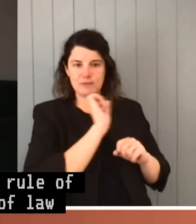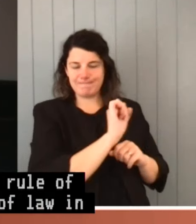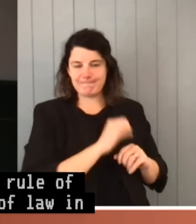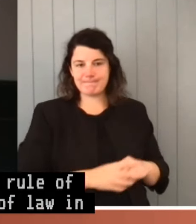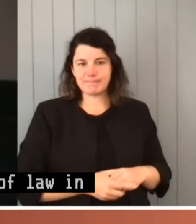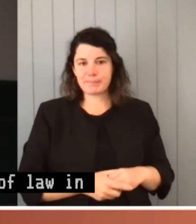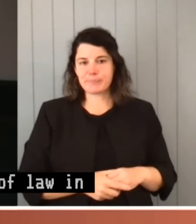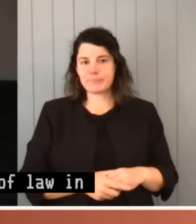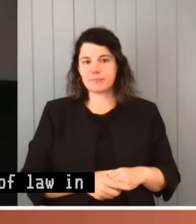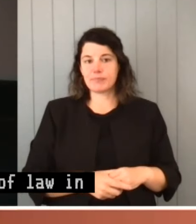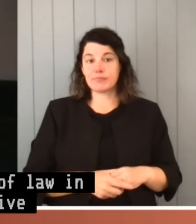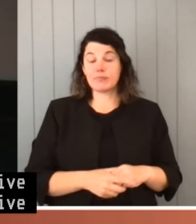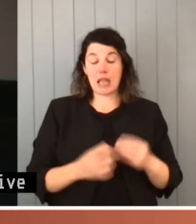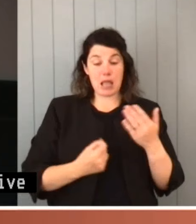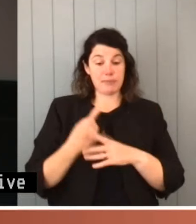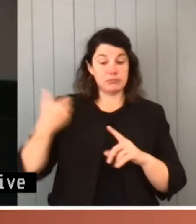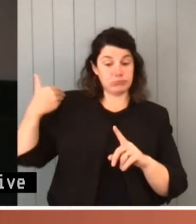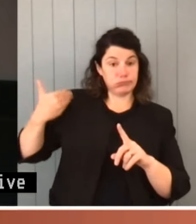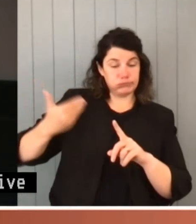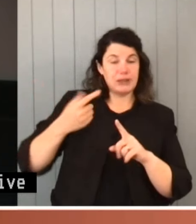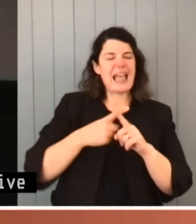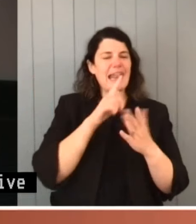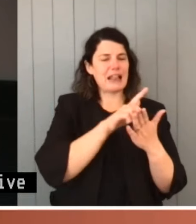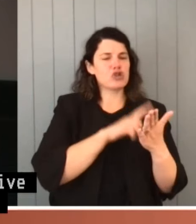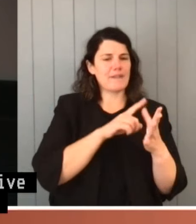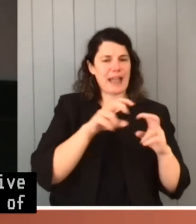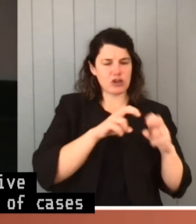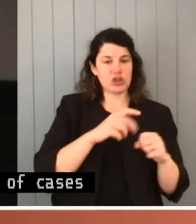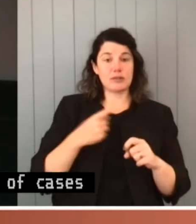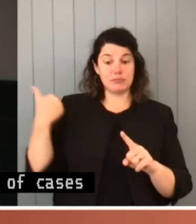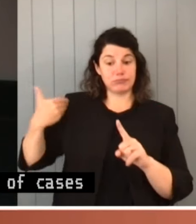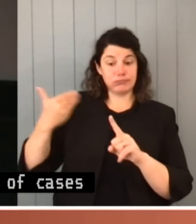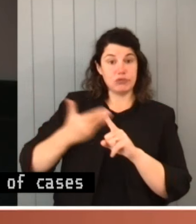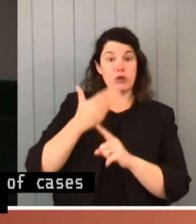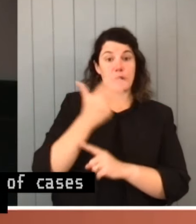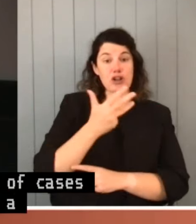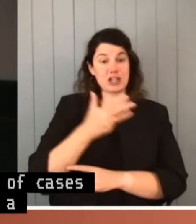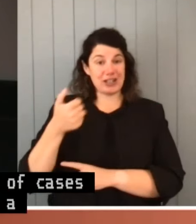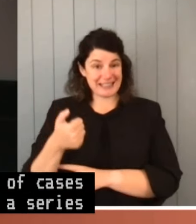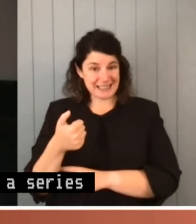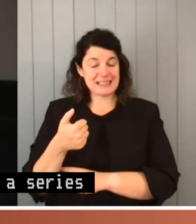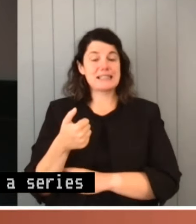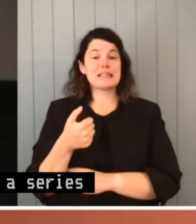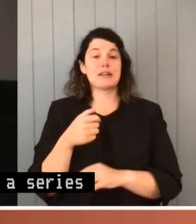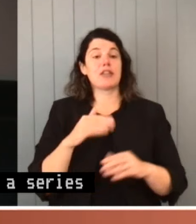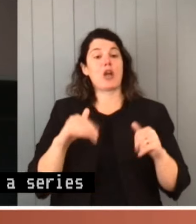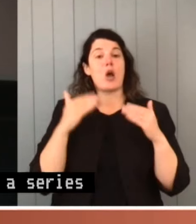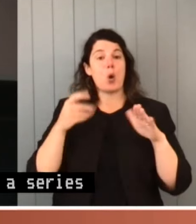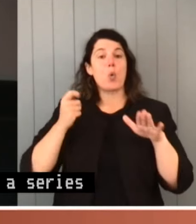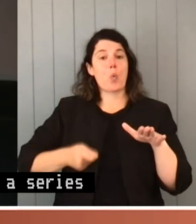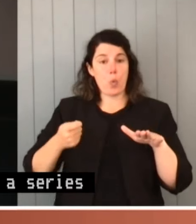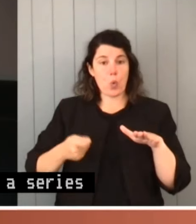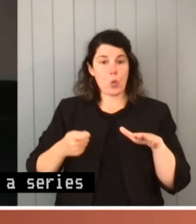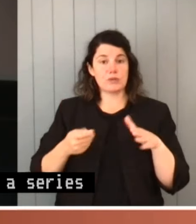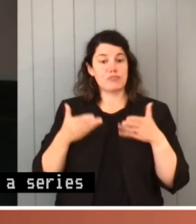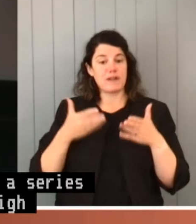series of cases, and legislative action, in a series of cases since 1996, the High Court has interpreted the provisions of